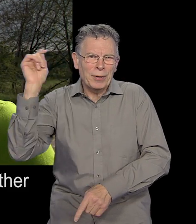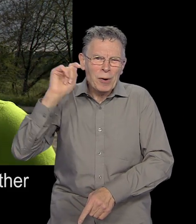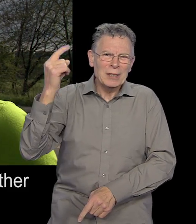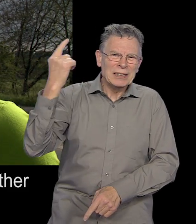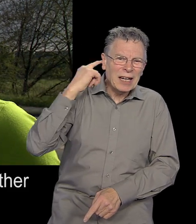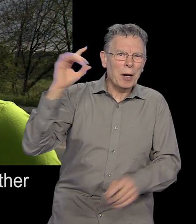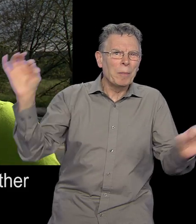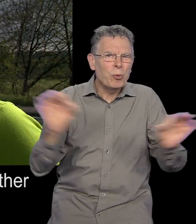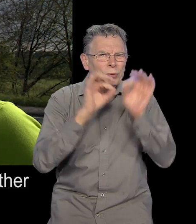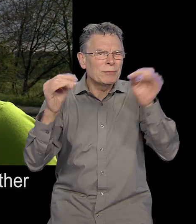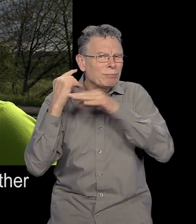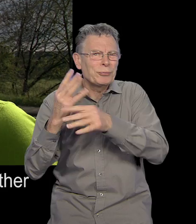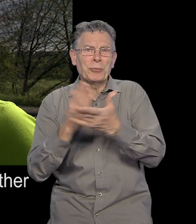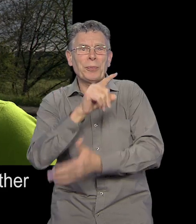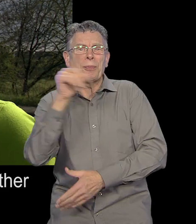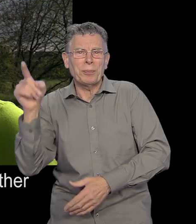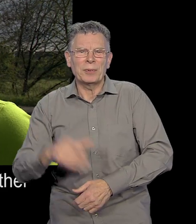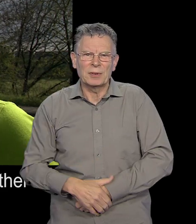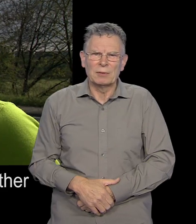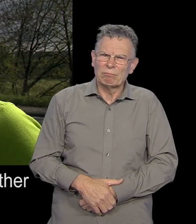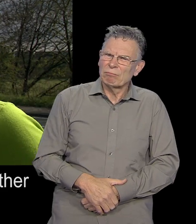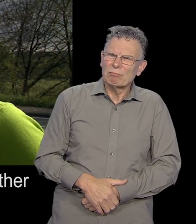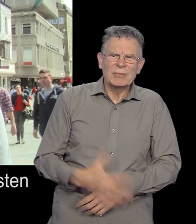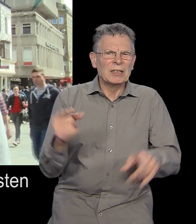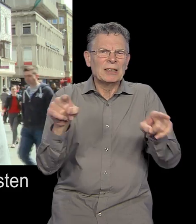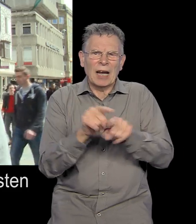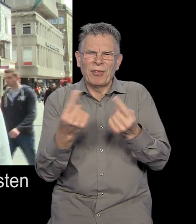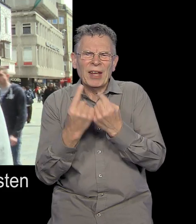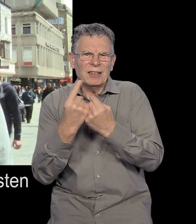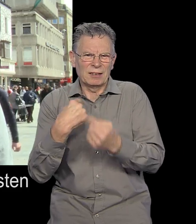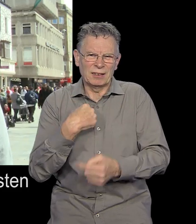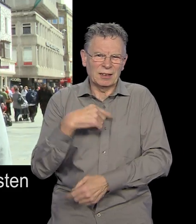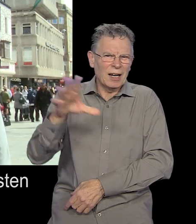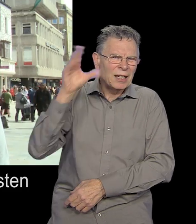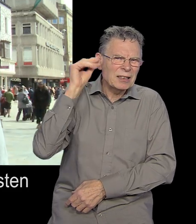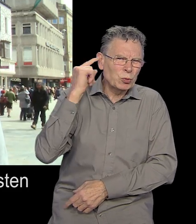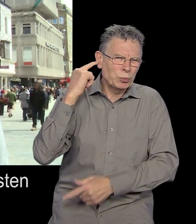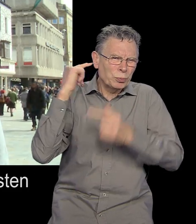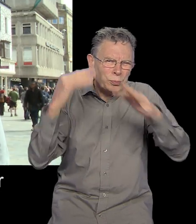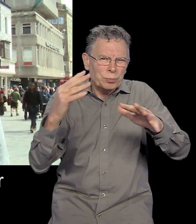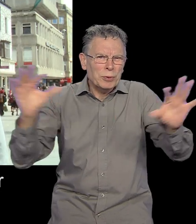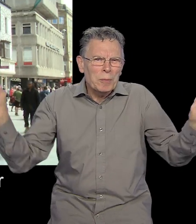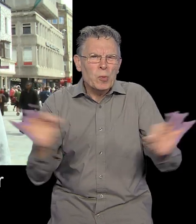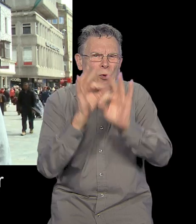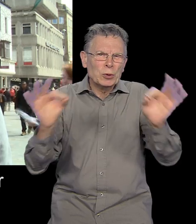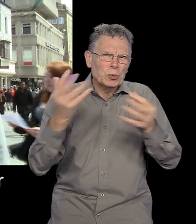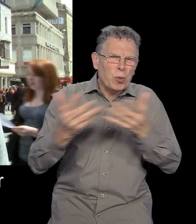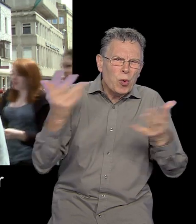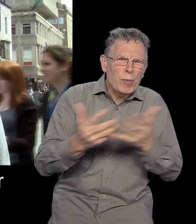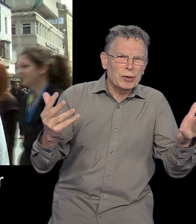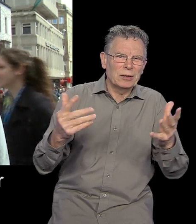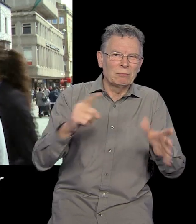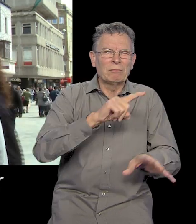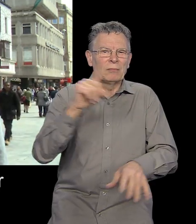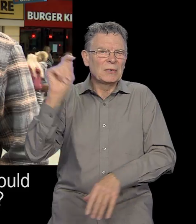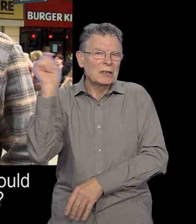probably from loud music or other loud noise. It's like a hearing thing, if it's loud music too much, it's like a buzzing in your ear,